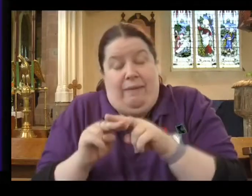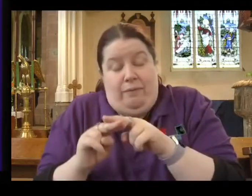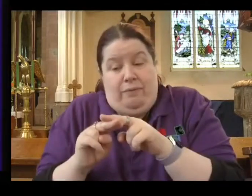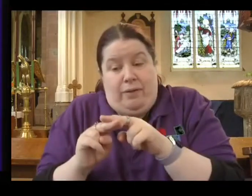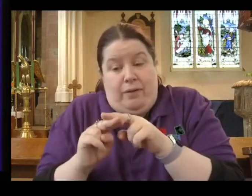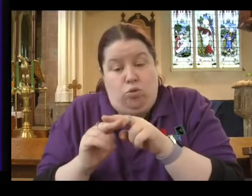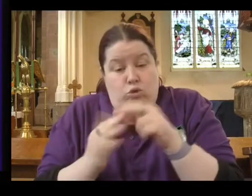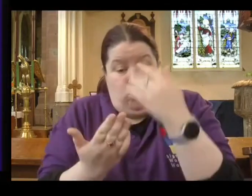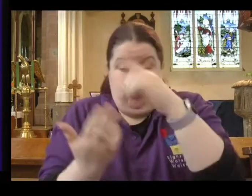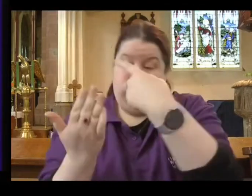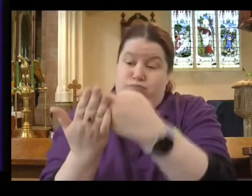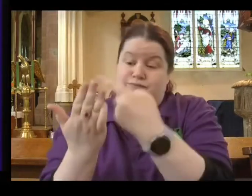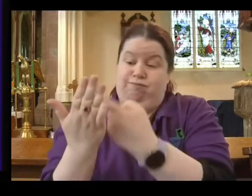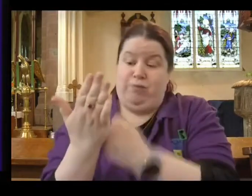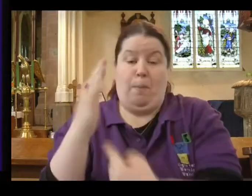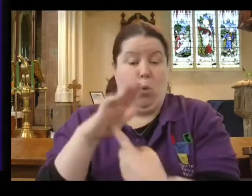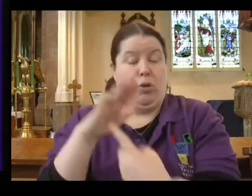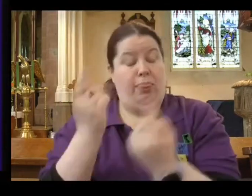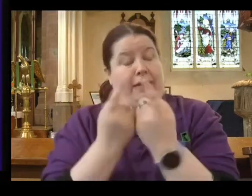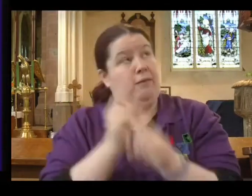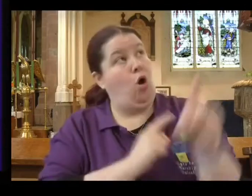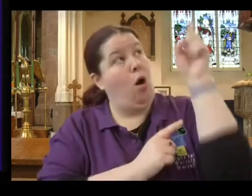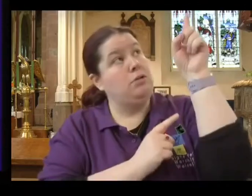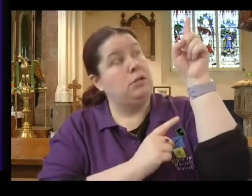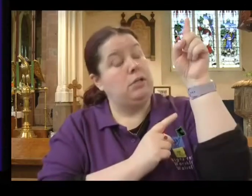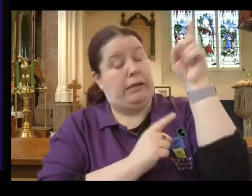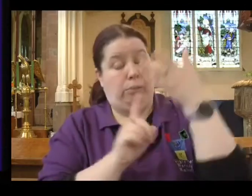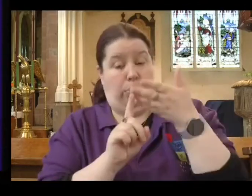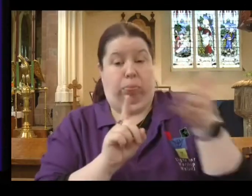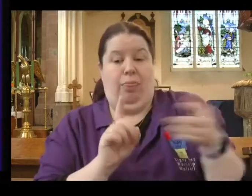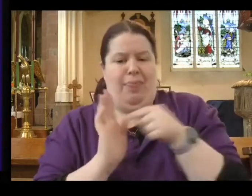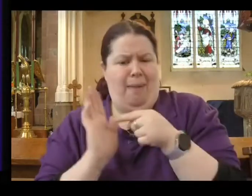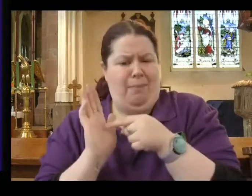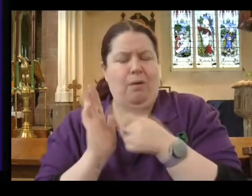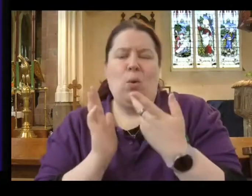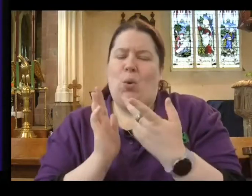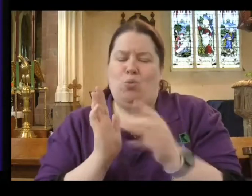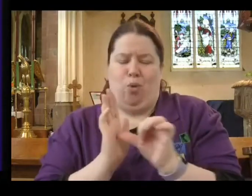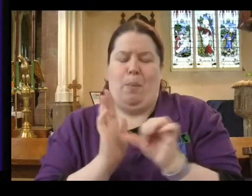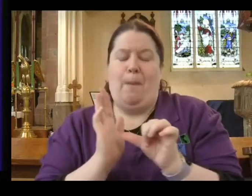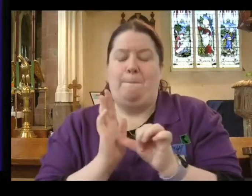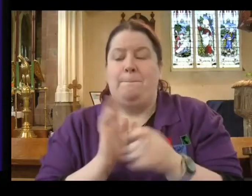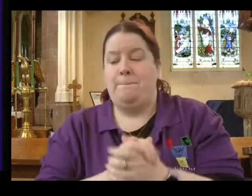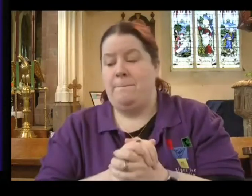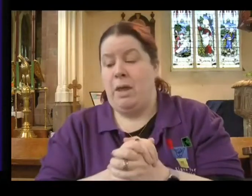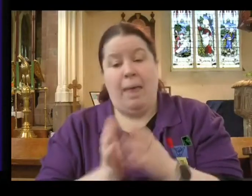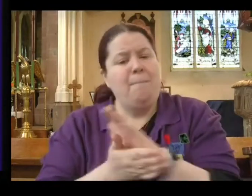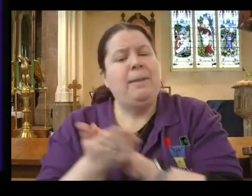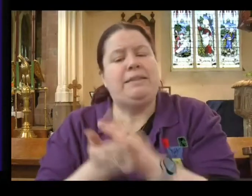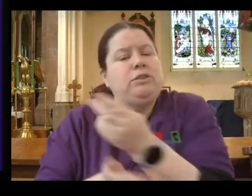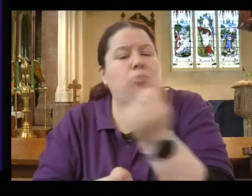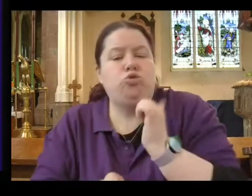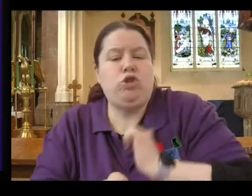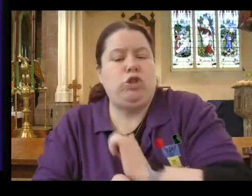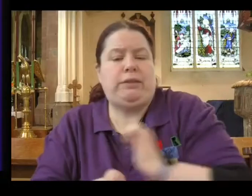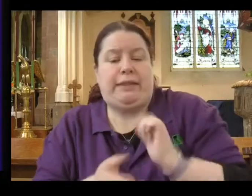principles, the first, the vitally important things. And this meant that some of the Christians had to leave the trade guilds and